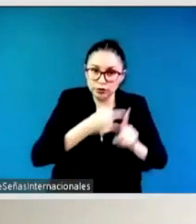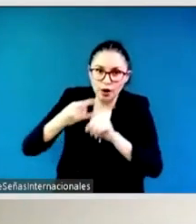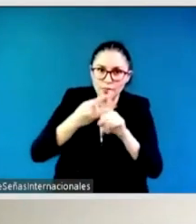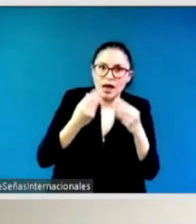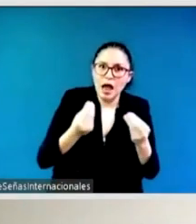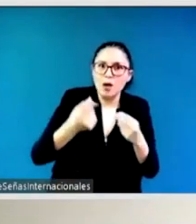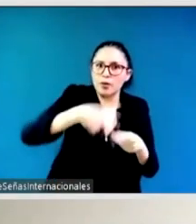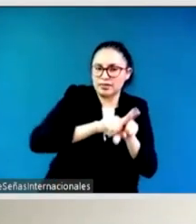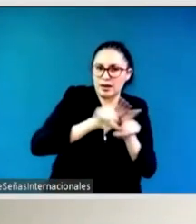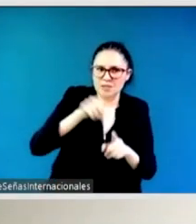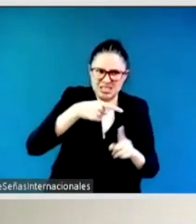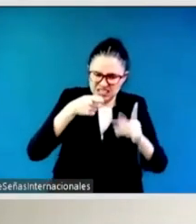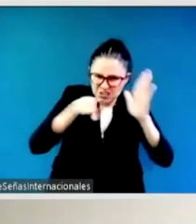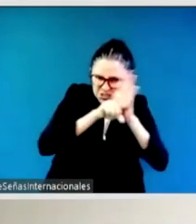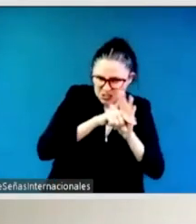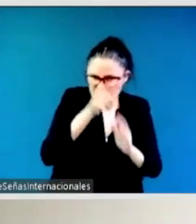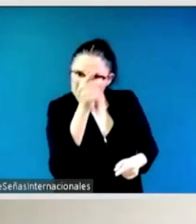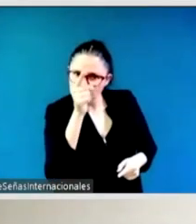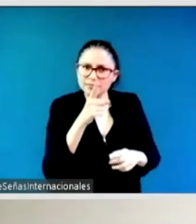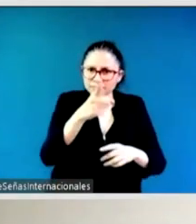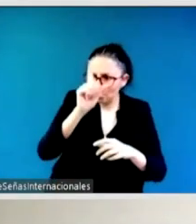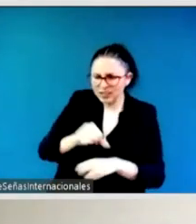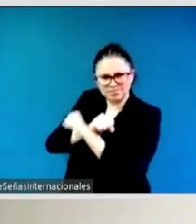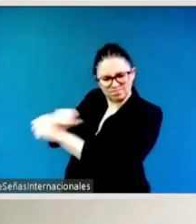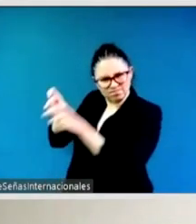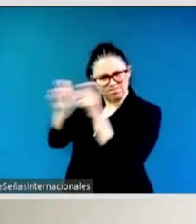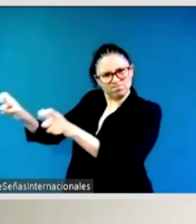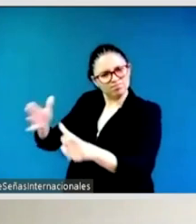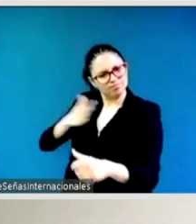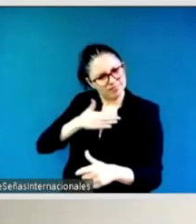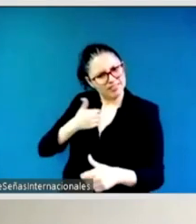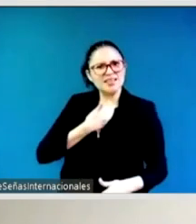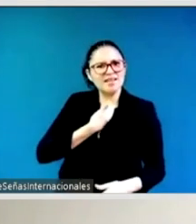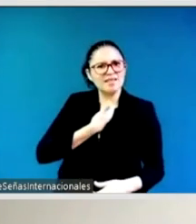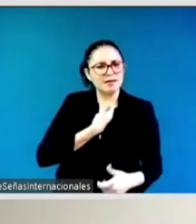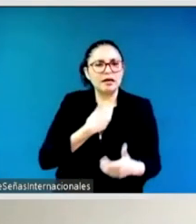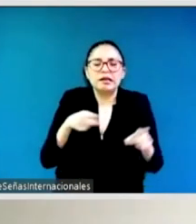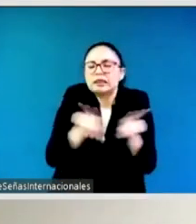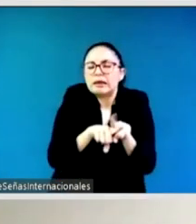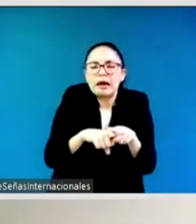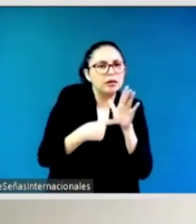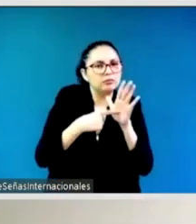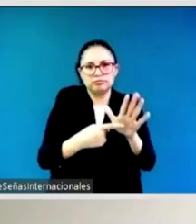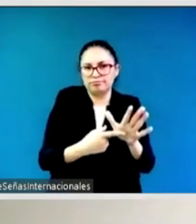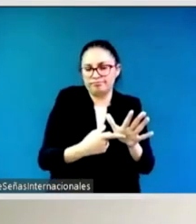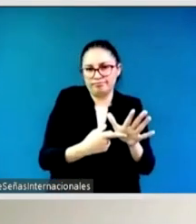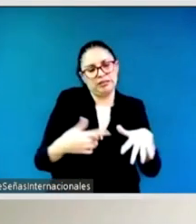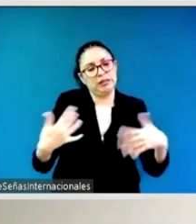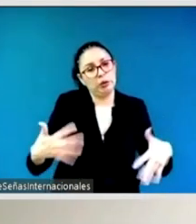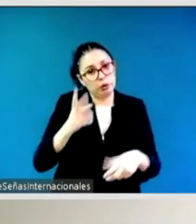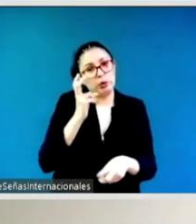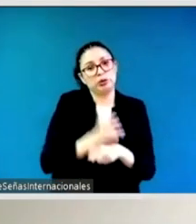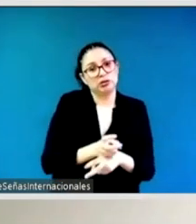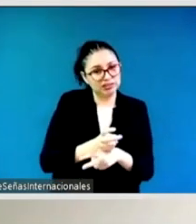uh problem especially now that with covet 19 most of our interactions are confined to the digital space um and the i